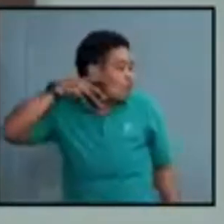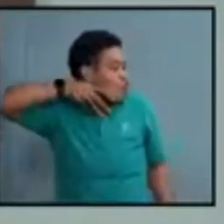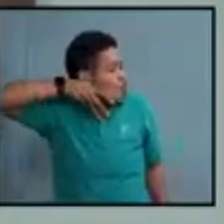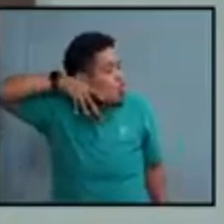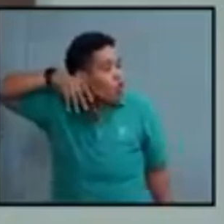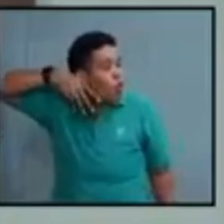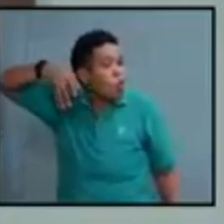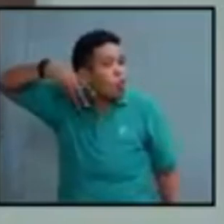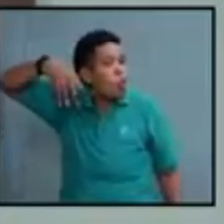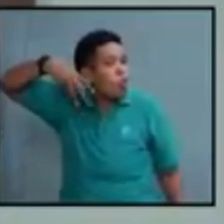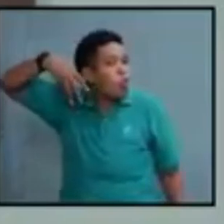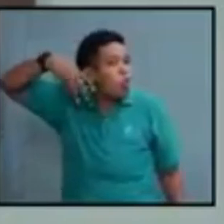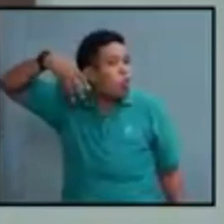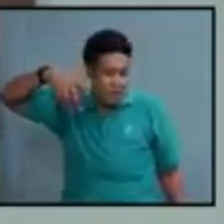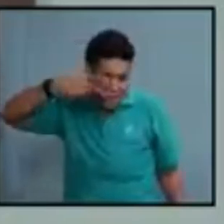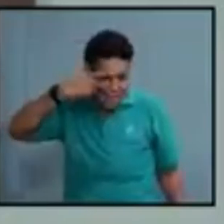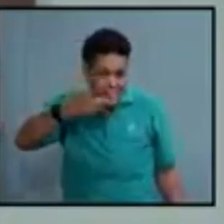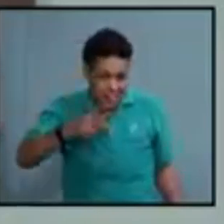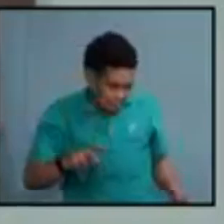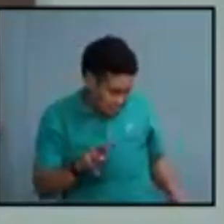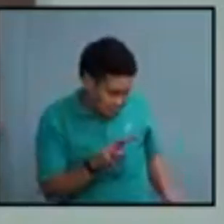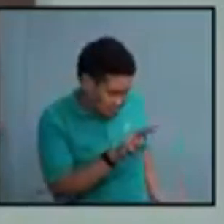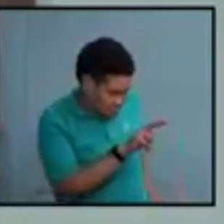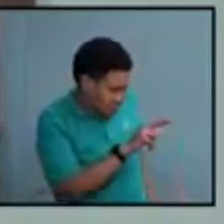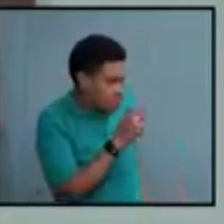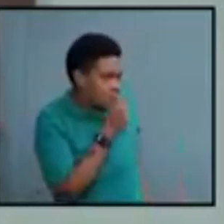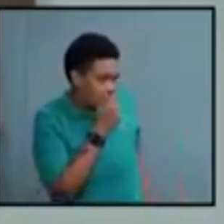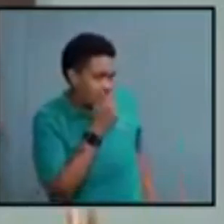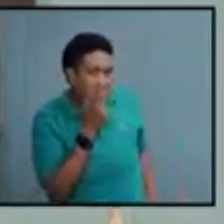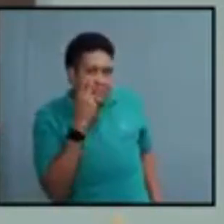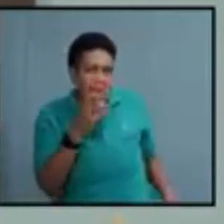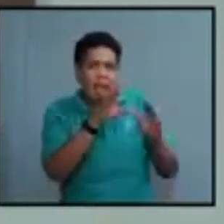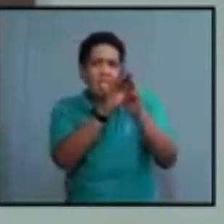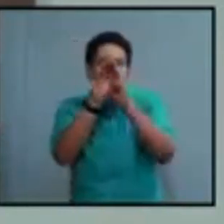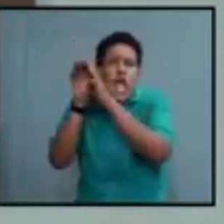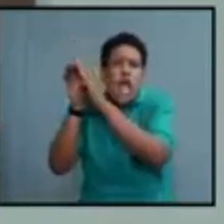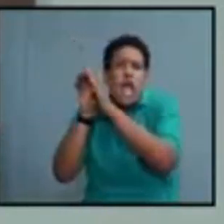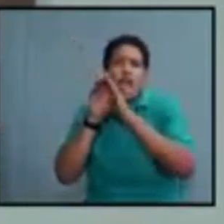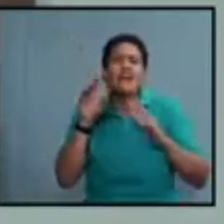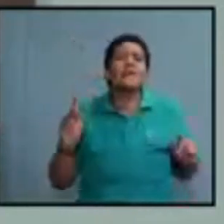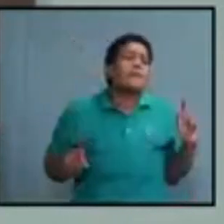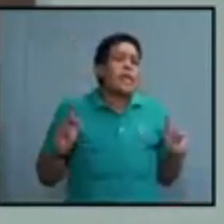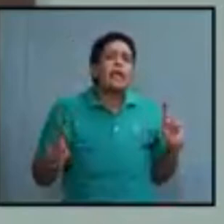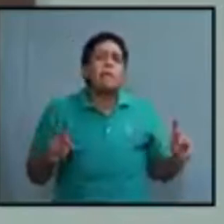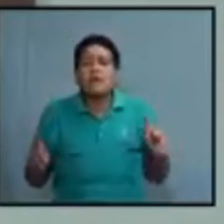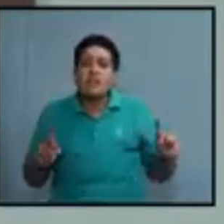You would have seen various videos circulating of people